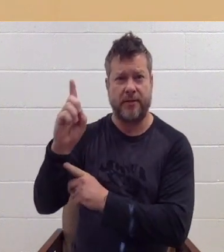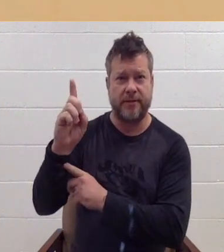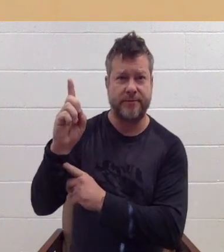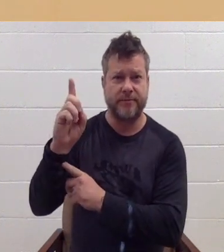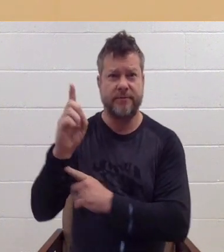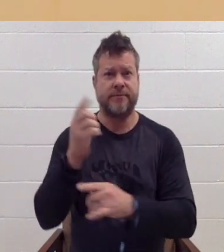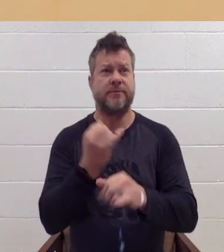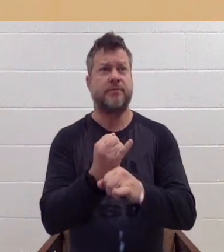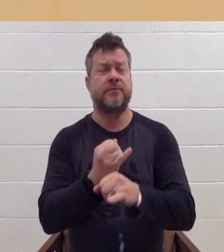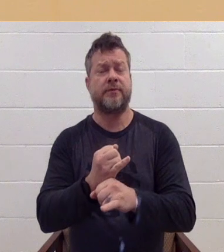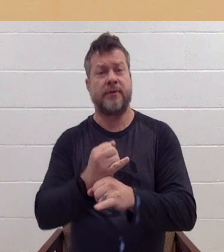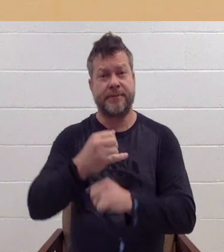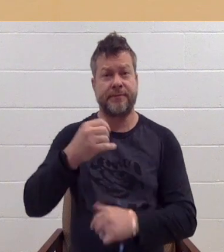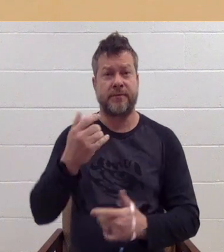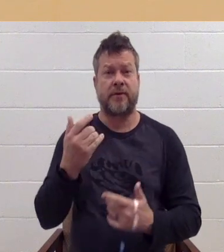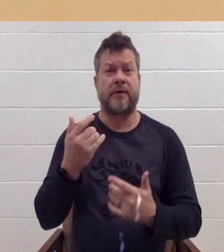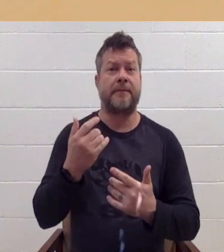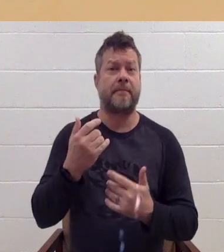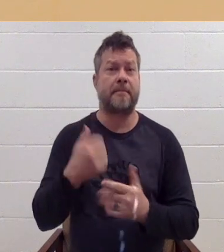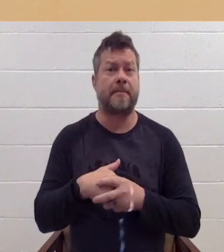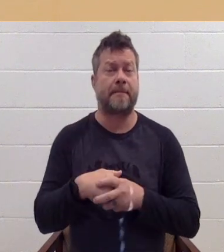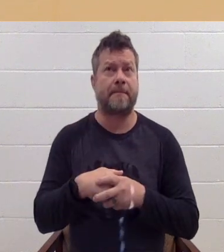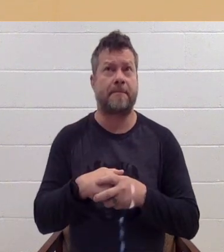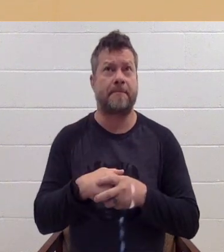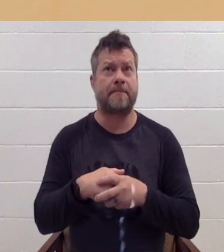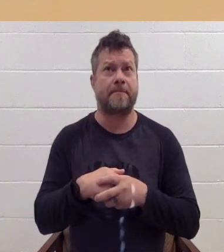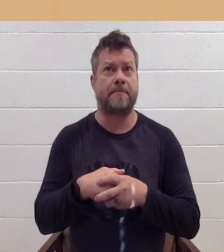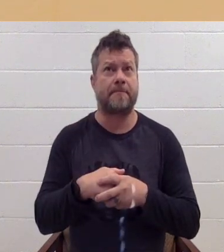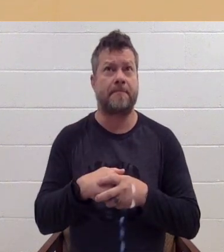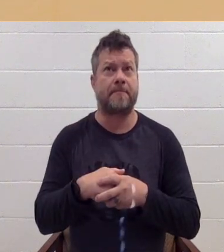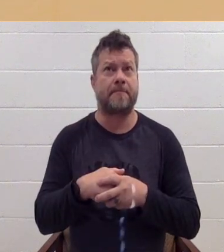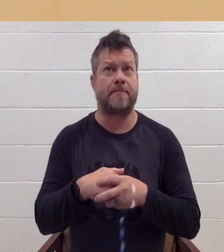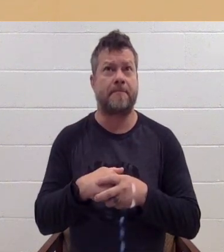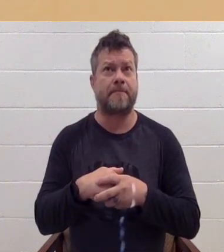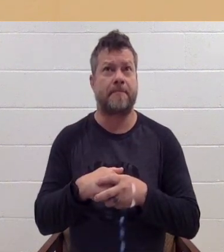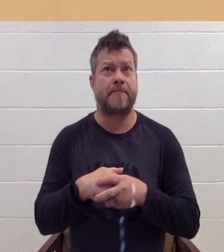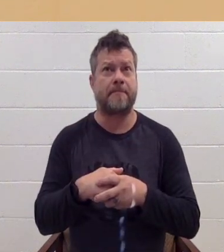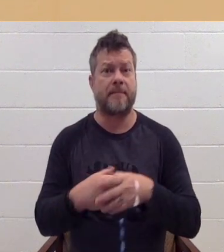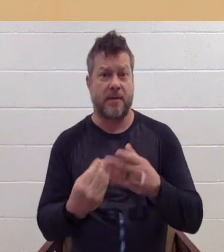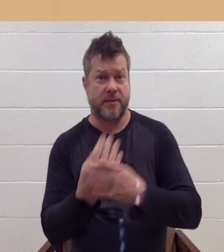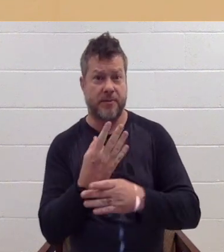The spring dinner show took place on April 20th, and here I am live.